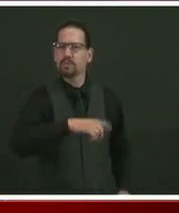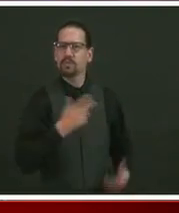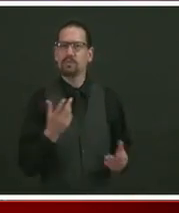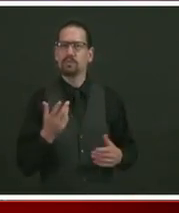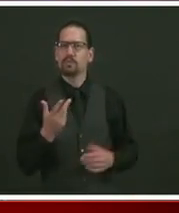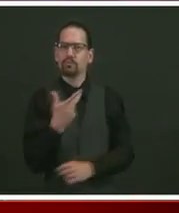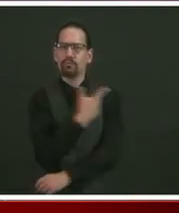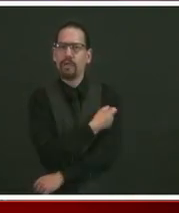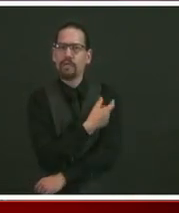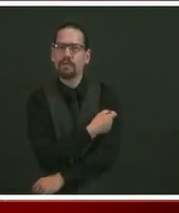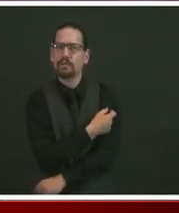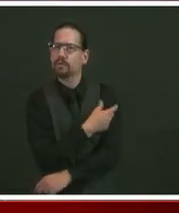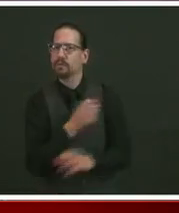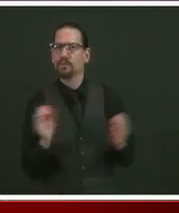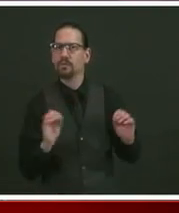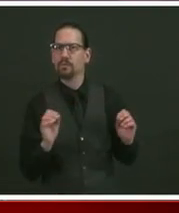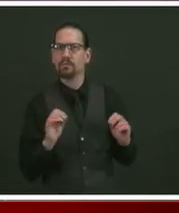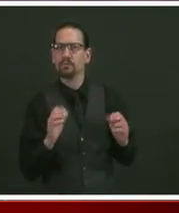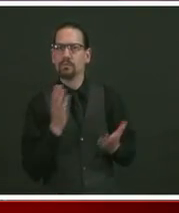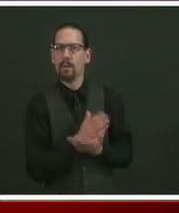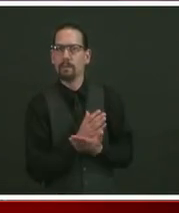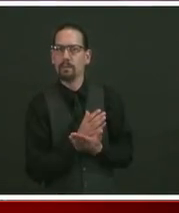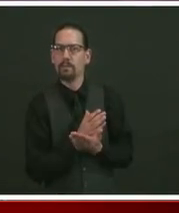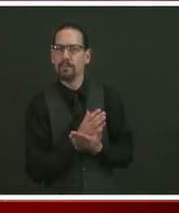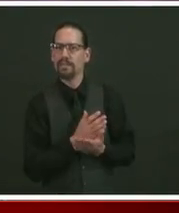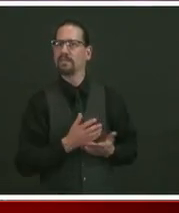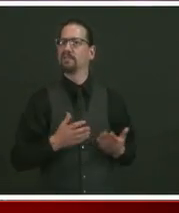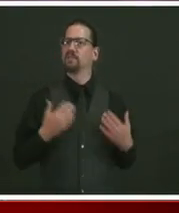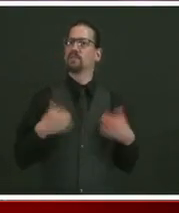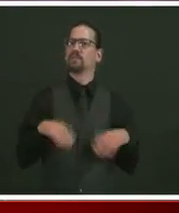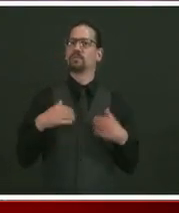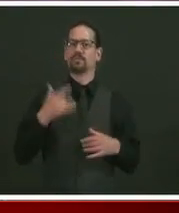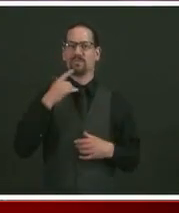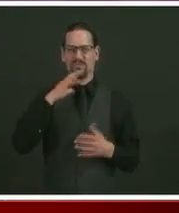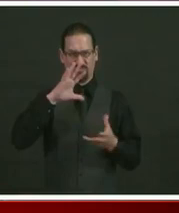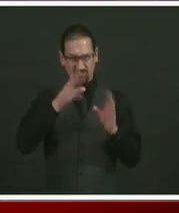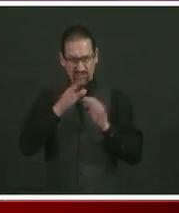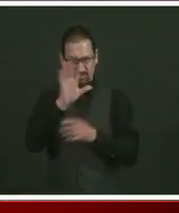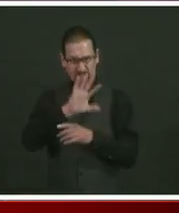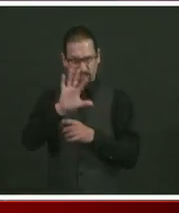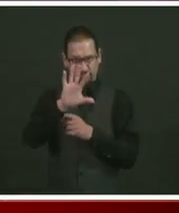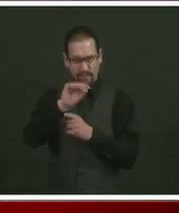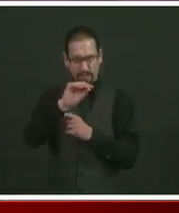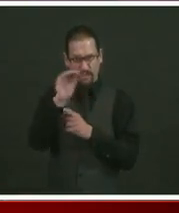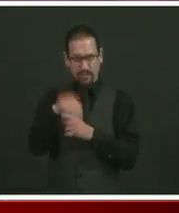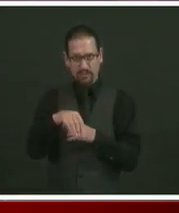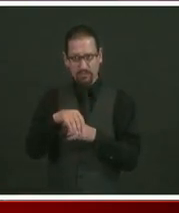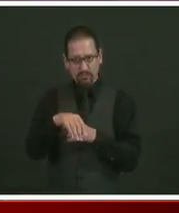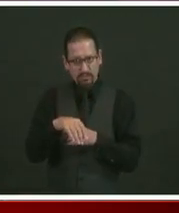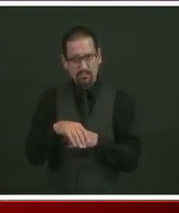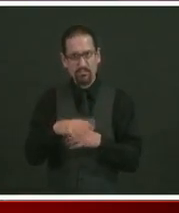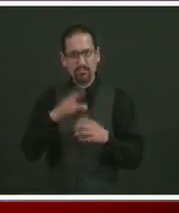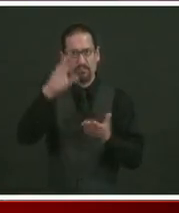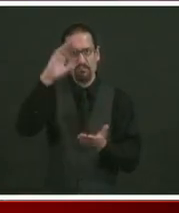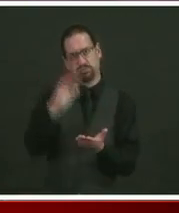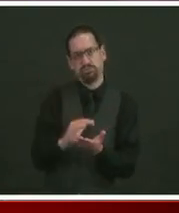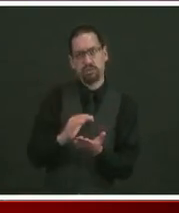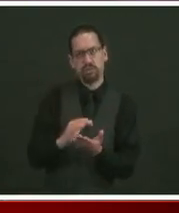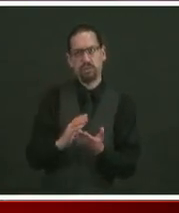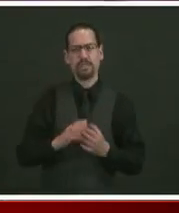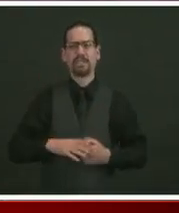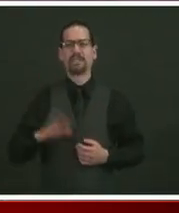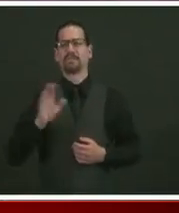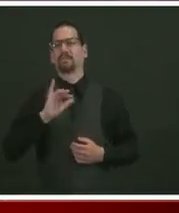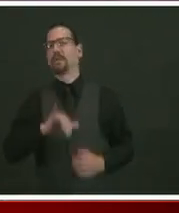more than 35%. Some practices say as high as 50%. We need to get on that right now. And I know the